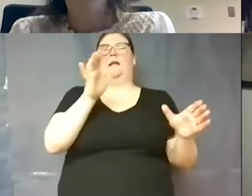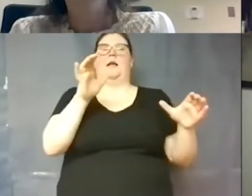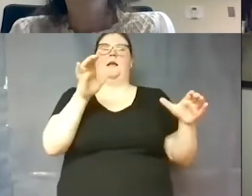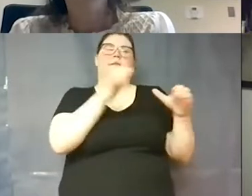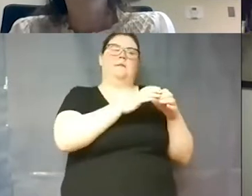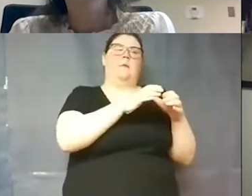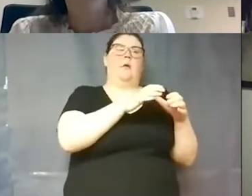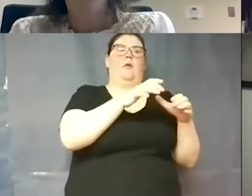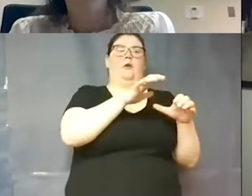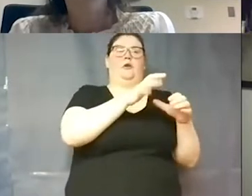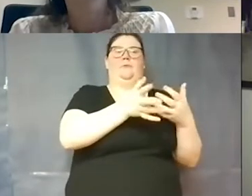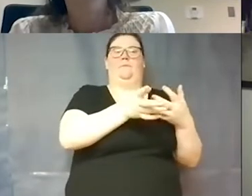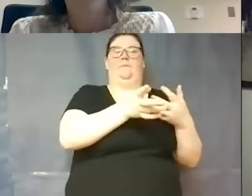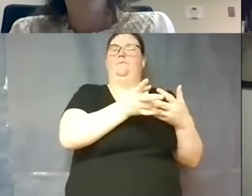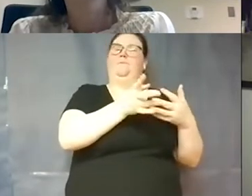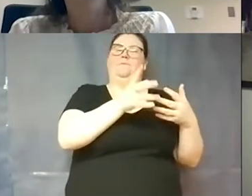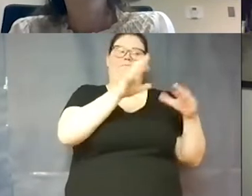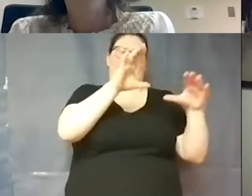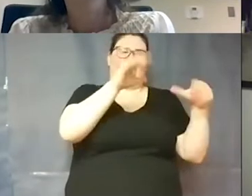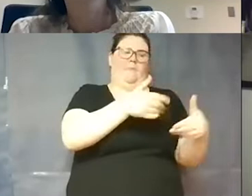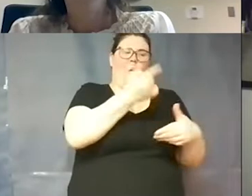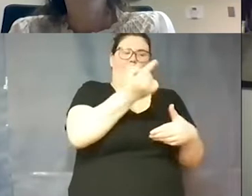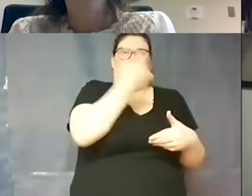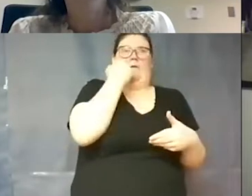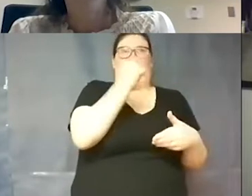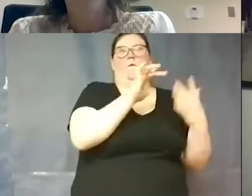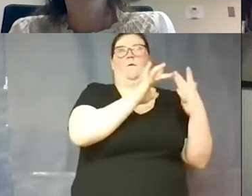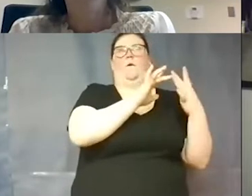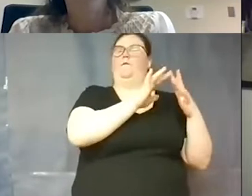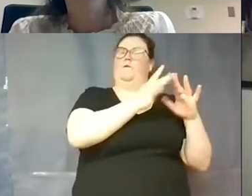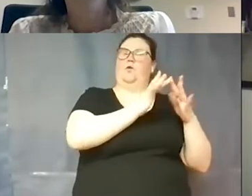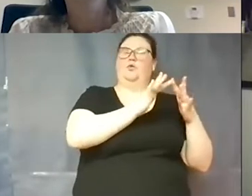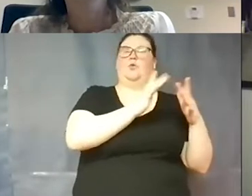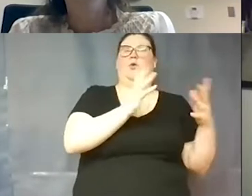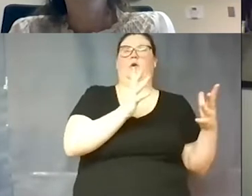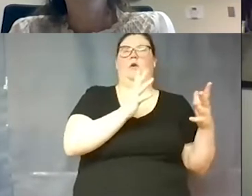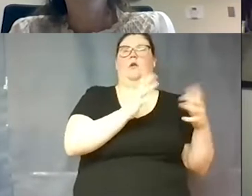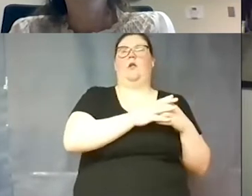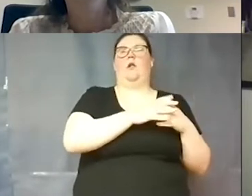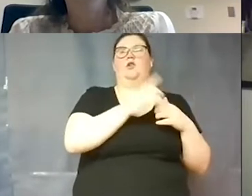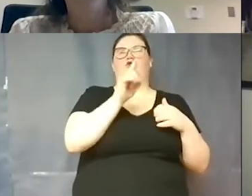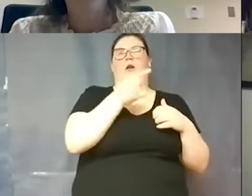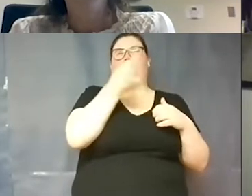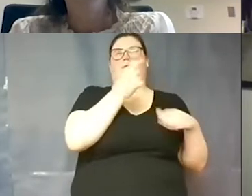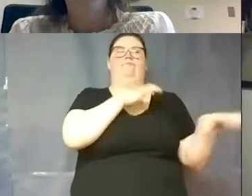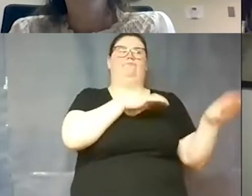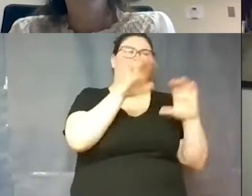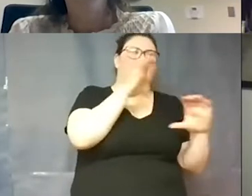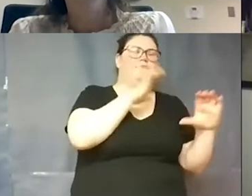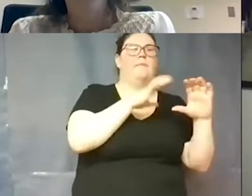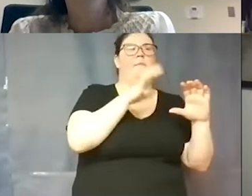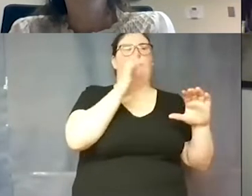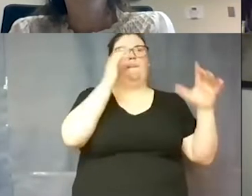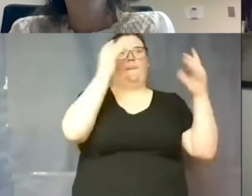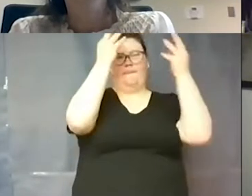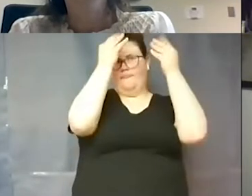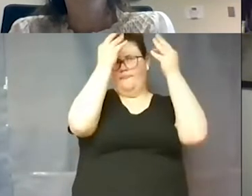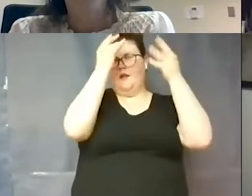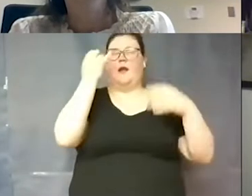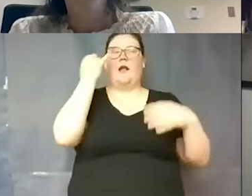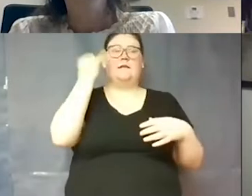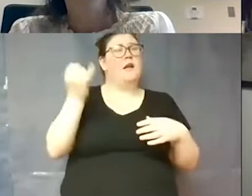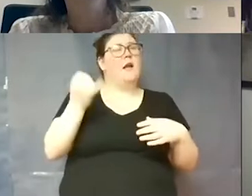dedicated just to that and you know from a just sort of exploring and brainstorming idea dr presley do you want to